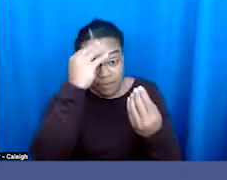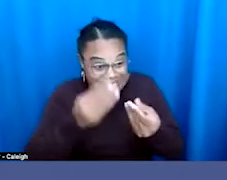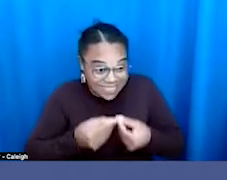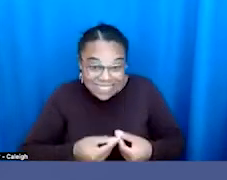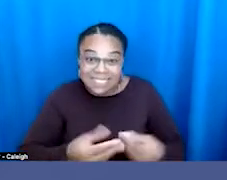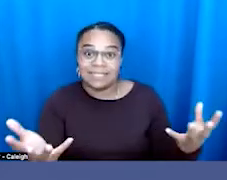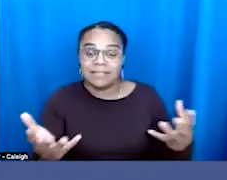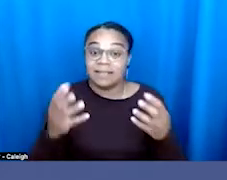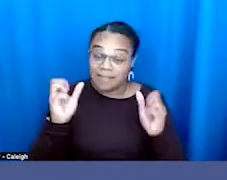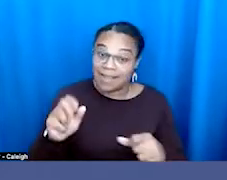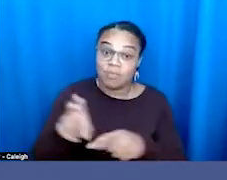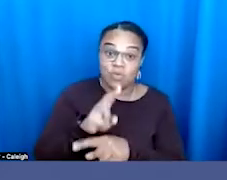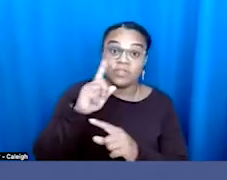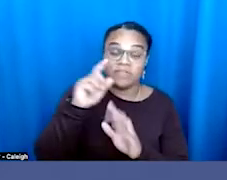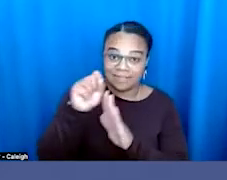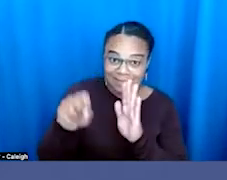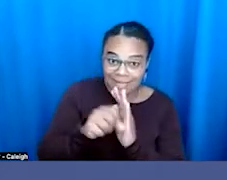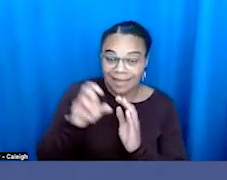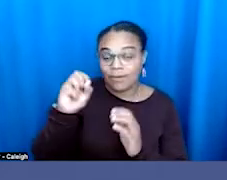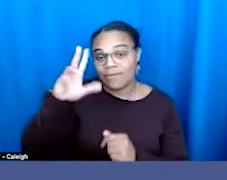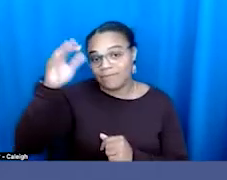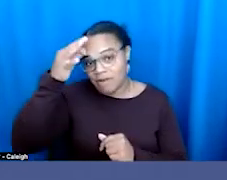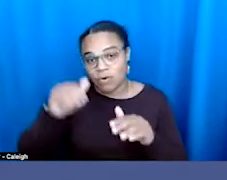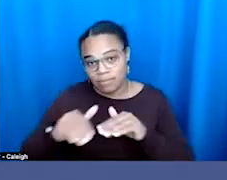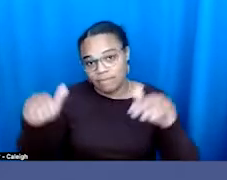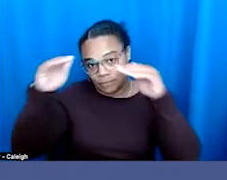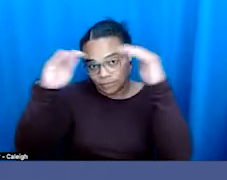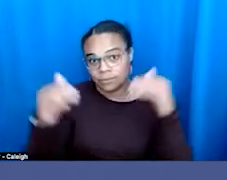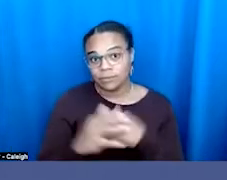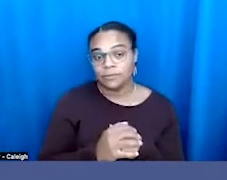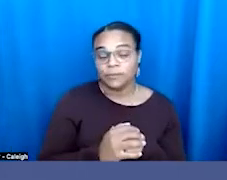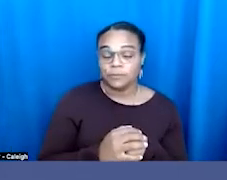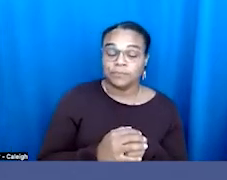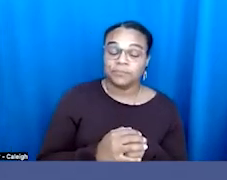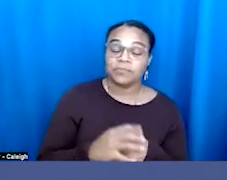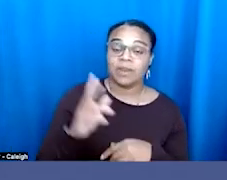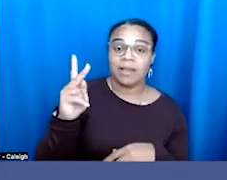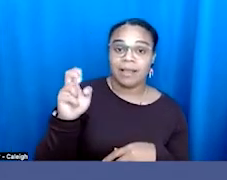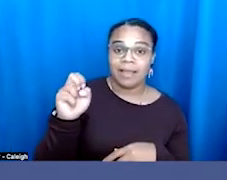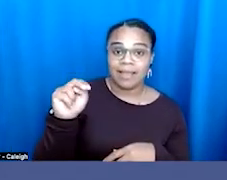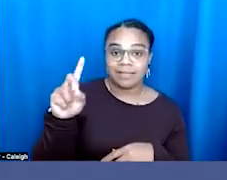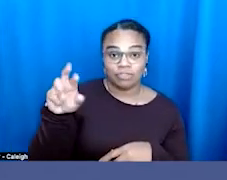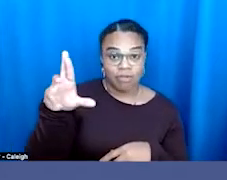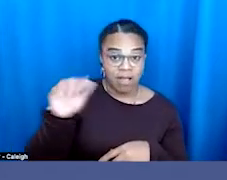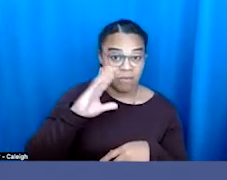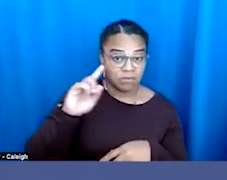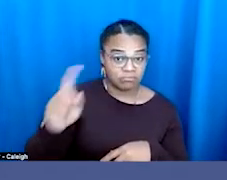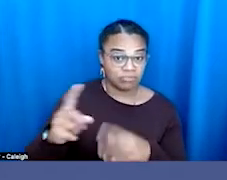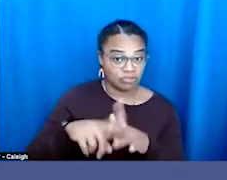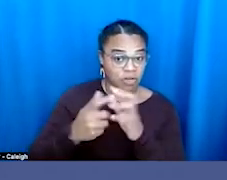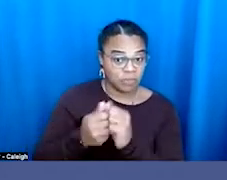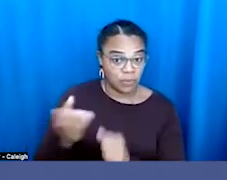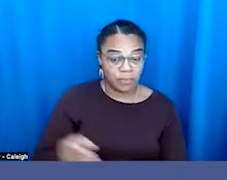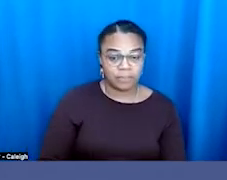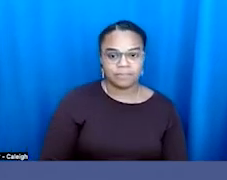right, on the state level or federally. So, Kendra, I'll send it to you to kick us off.